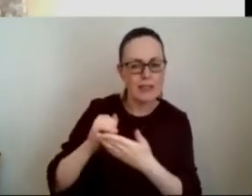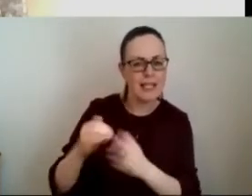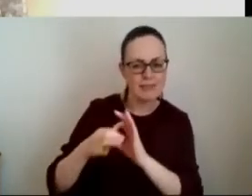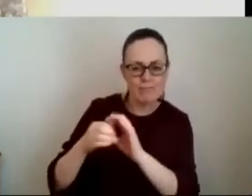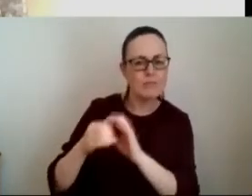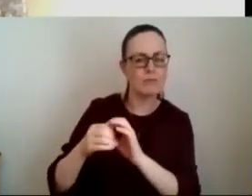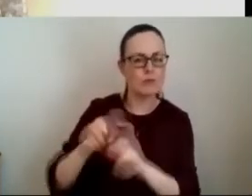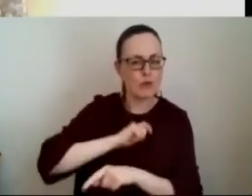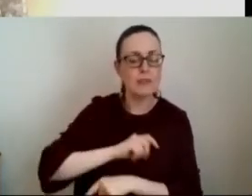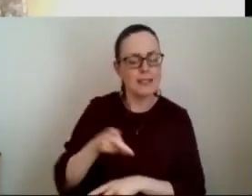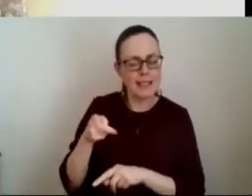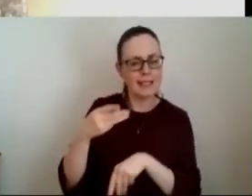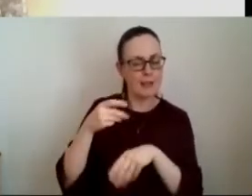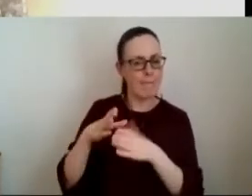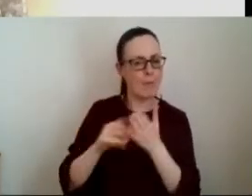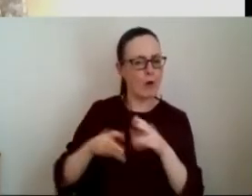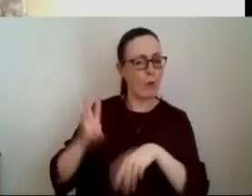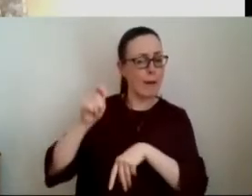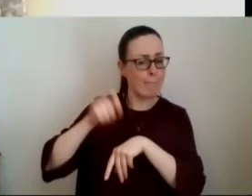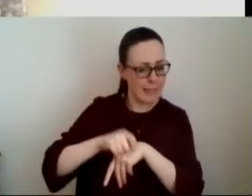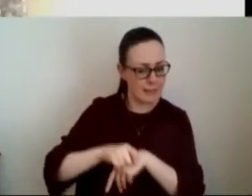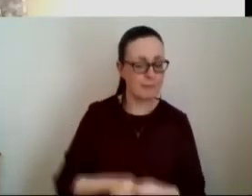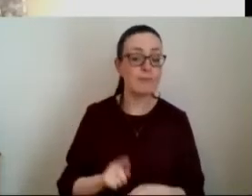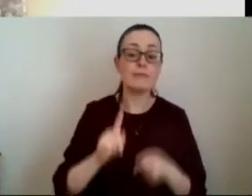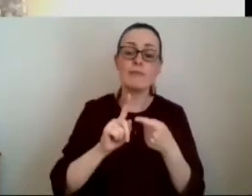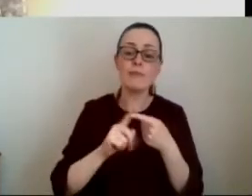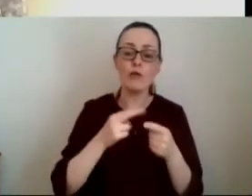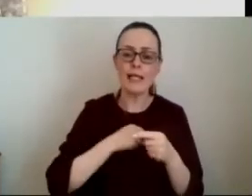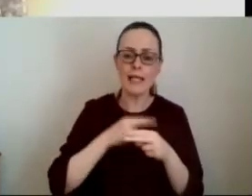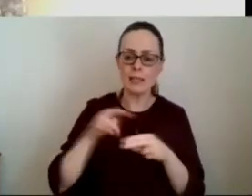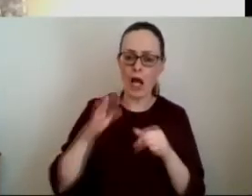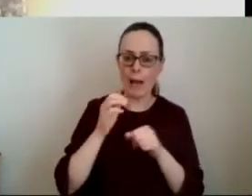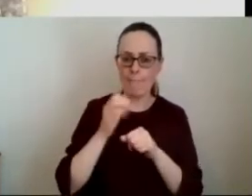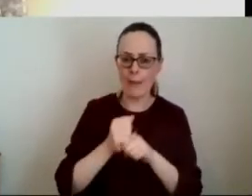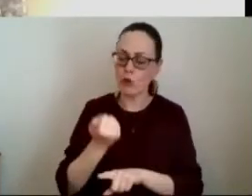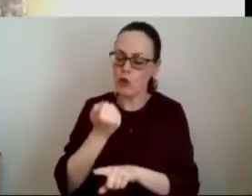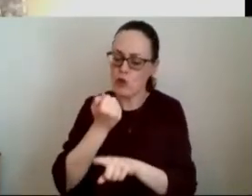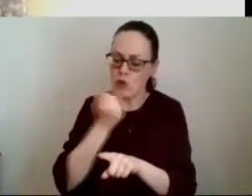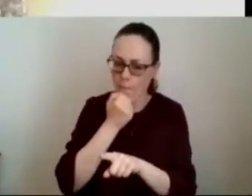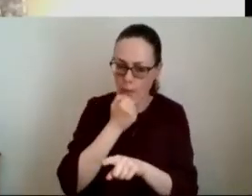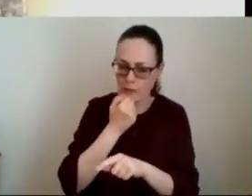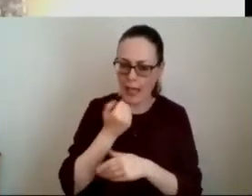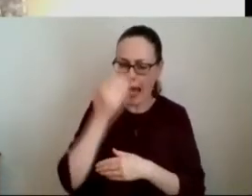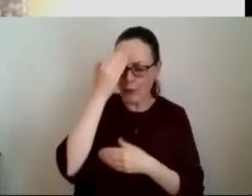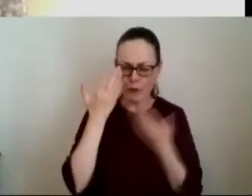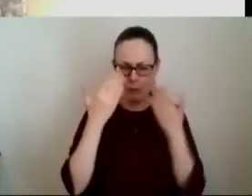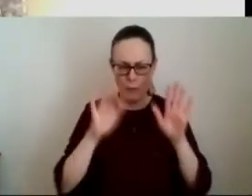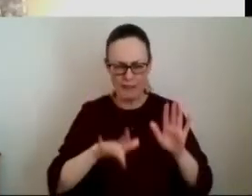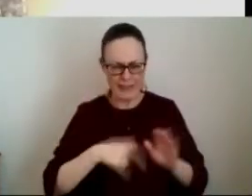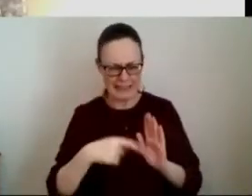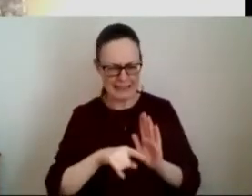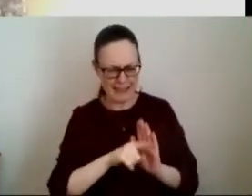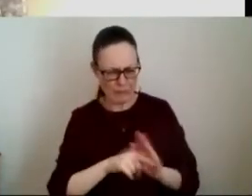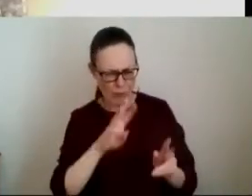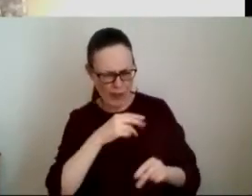model that works best and in some ways we focus less on trying to capture the numbers i know that gives a disadvantage in the public sense but it's really